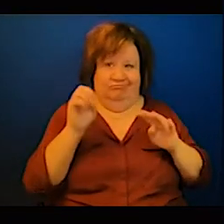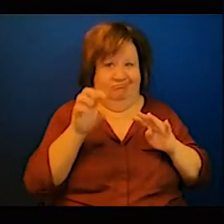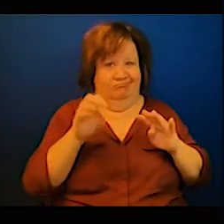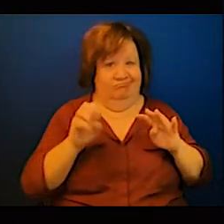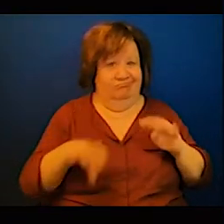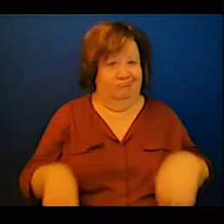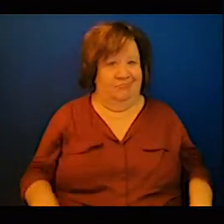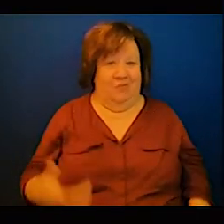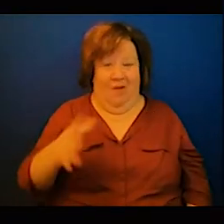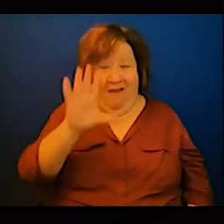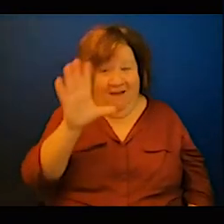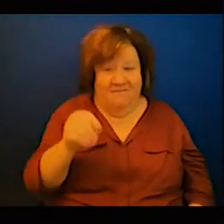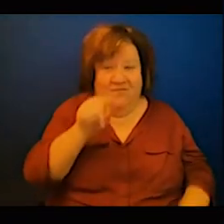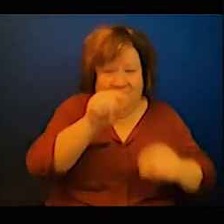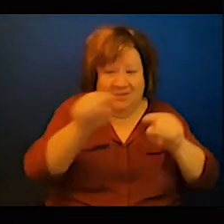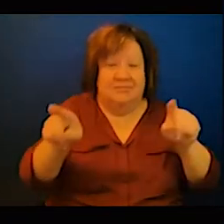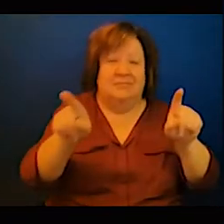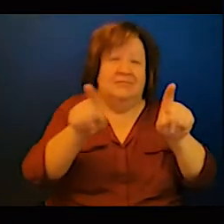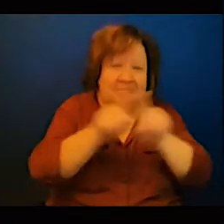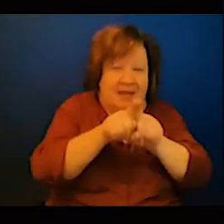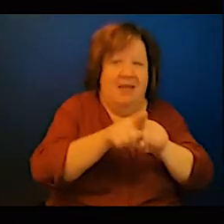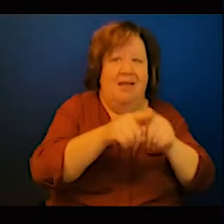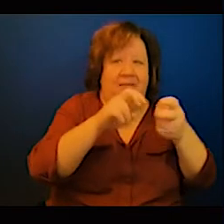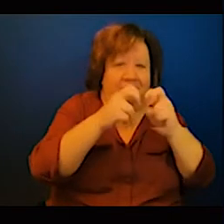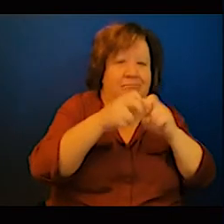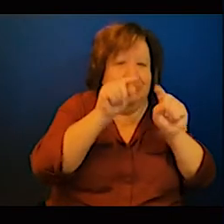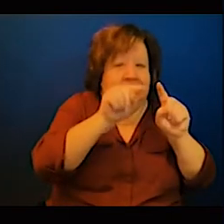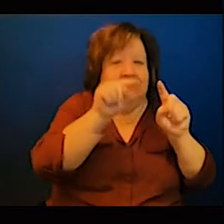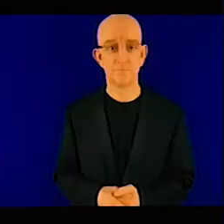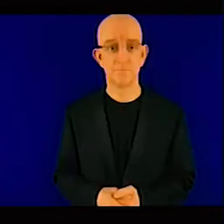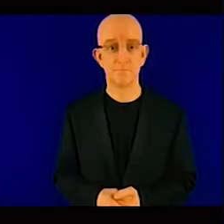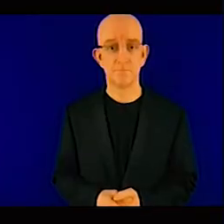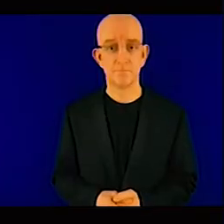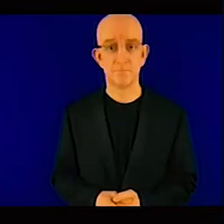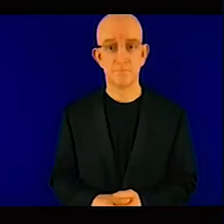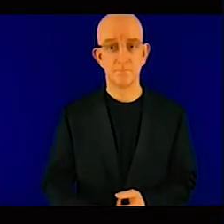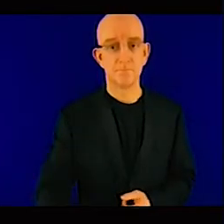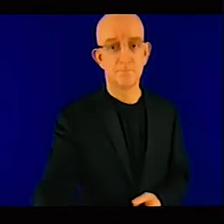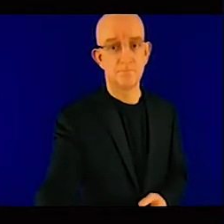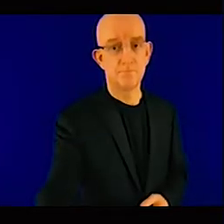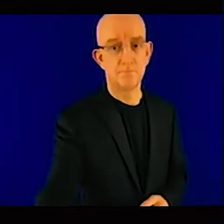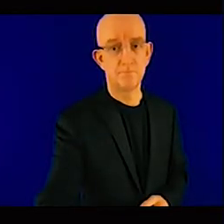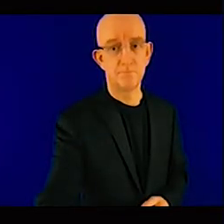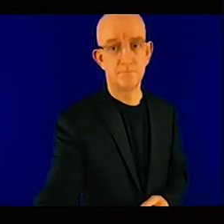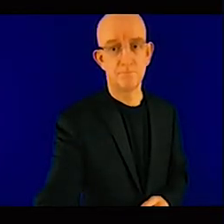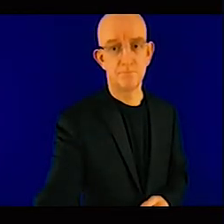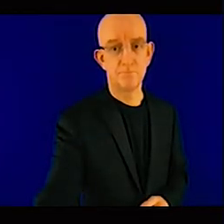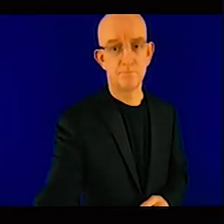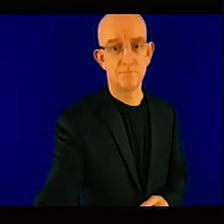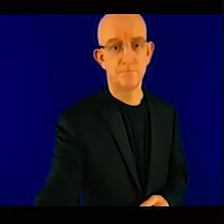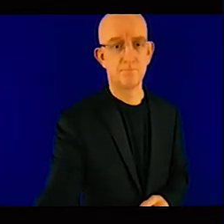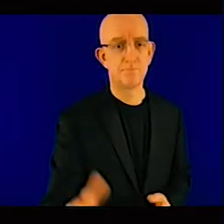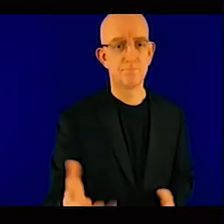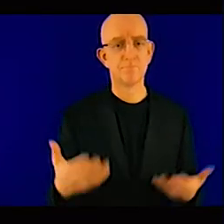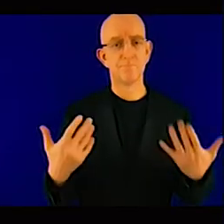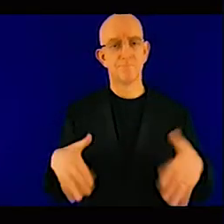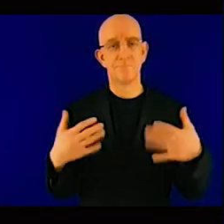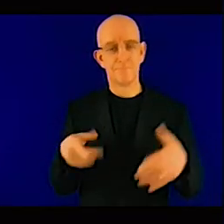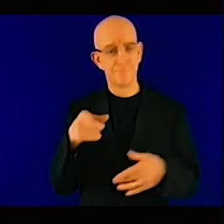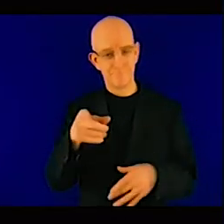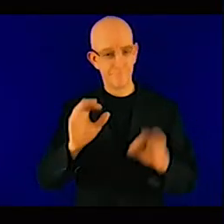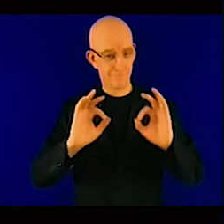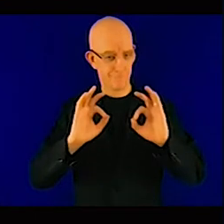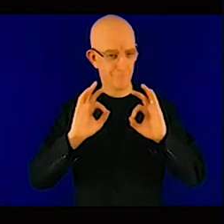uh, Cody and Anita, um, you bring two very key points. First is, you know, we, we talk about